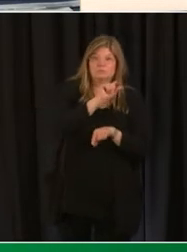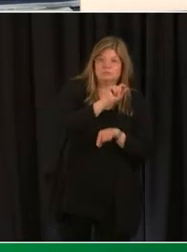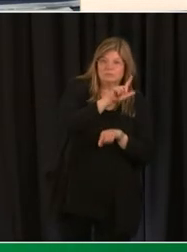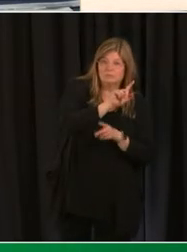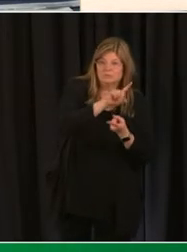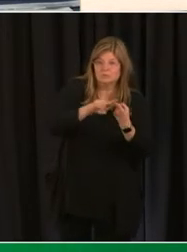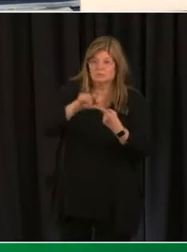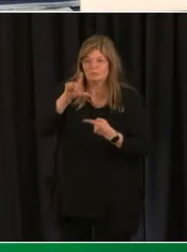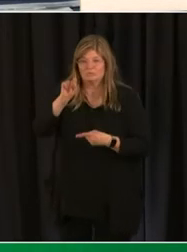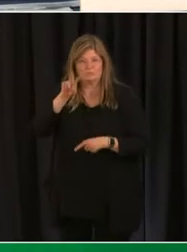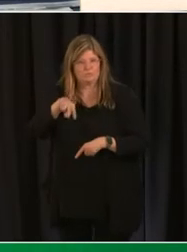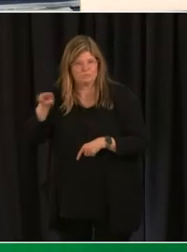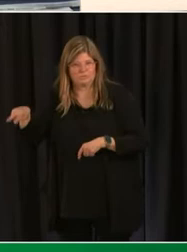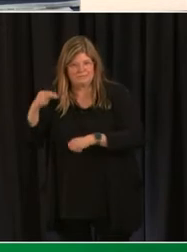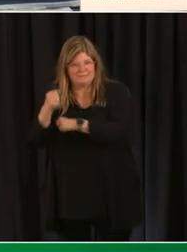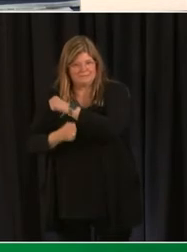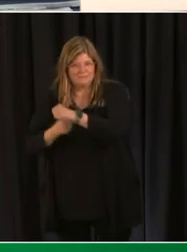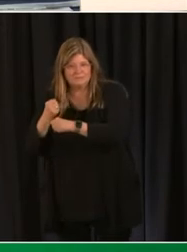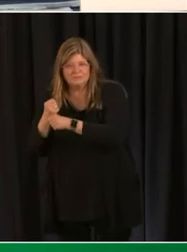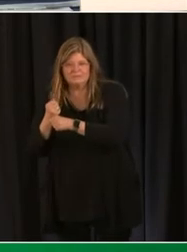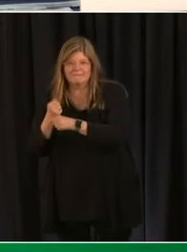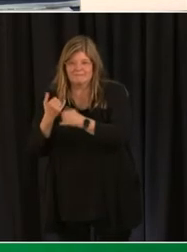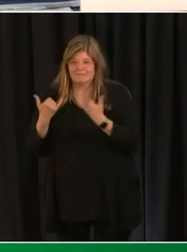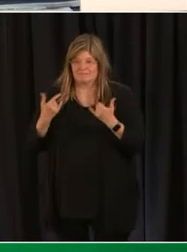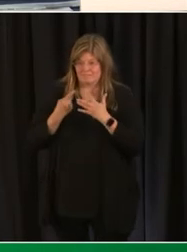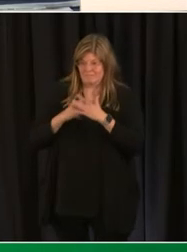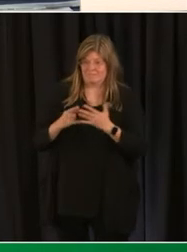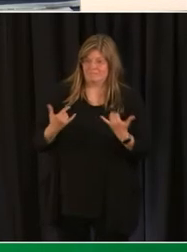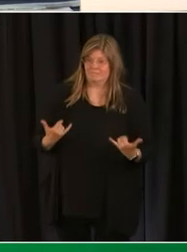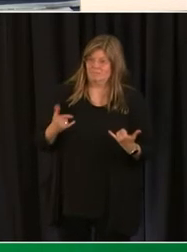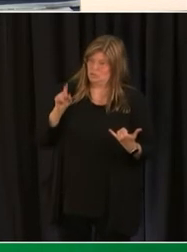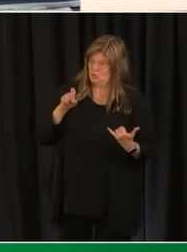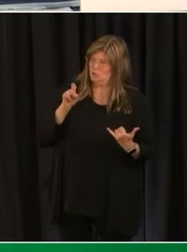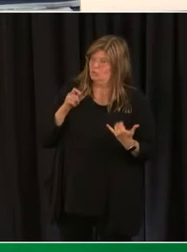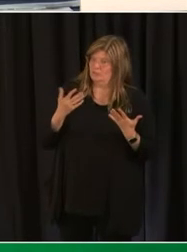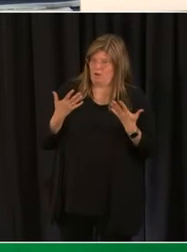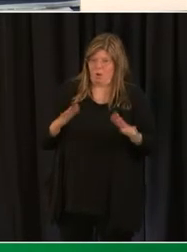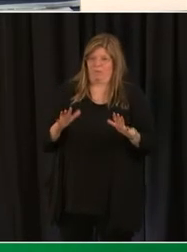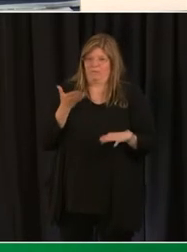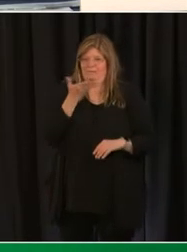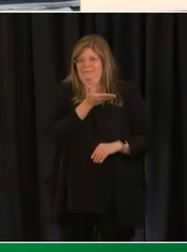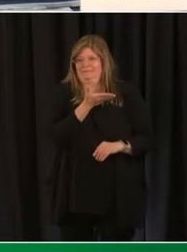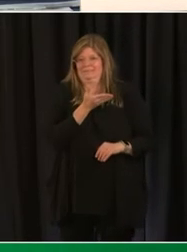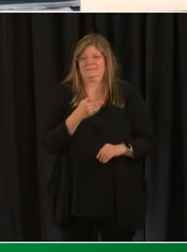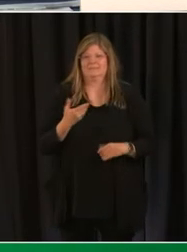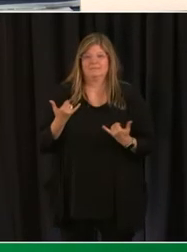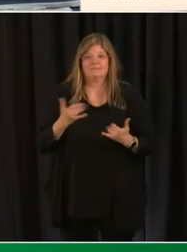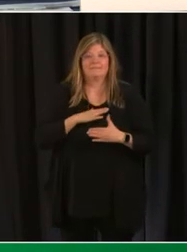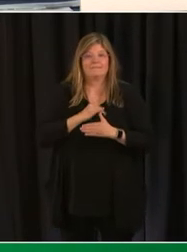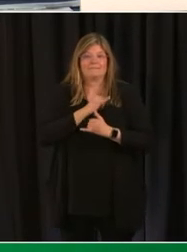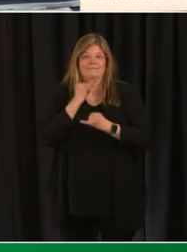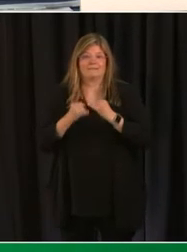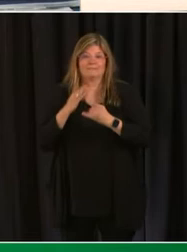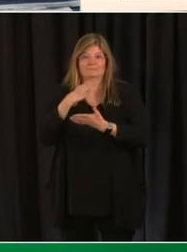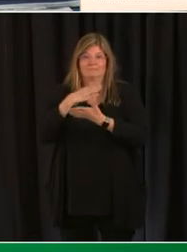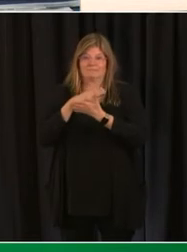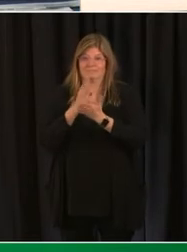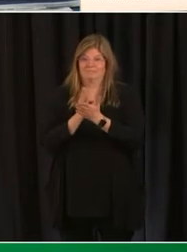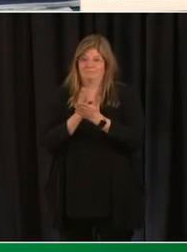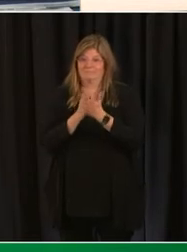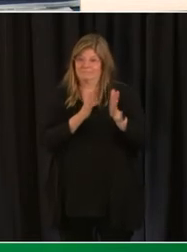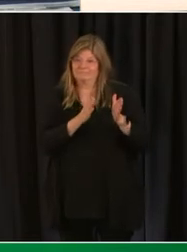acceleration efforts those conversations should be happening now as lsats are finalizing the budgets for next year